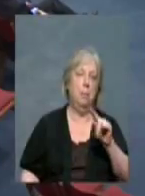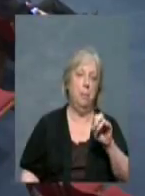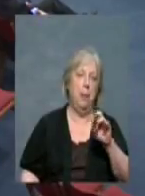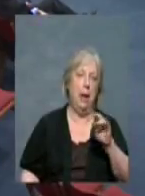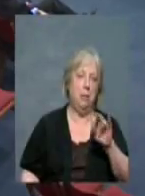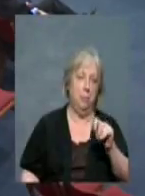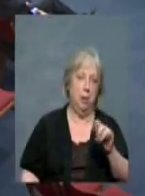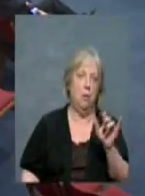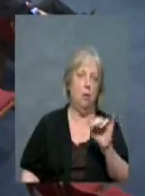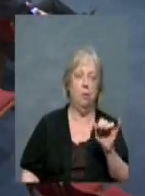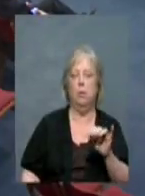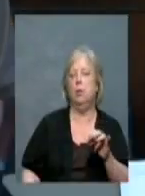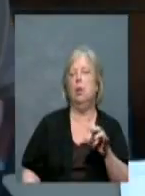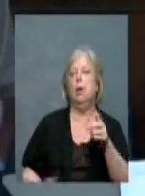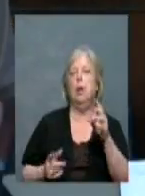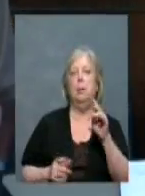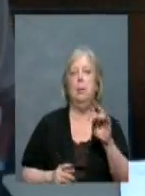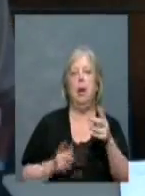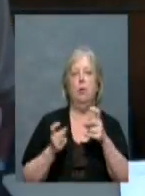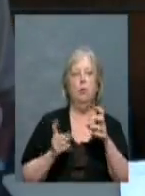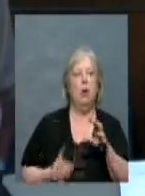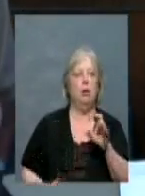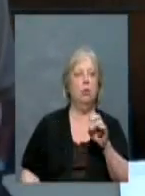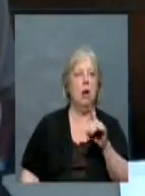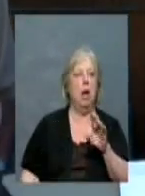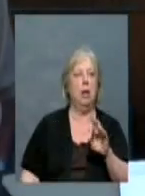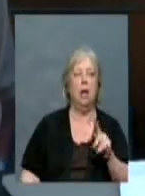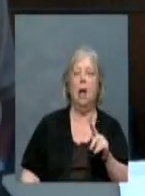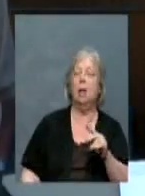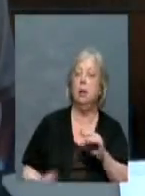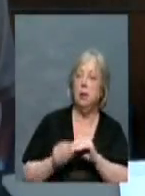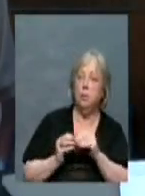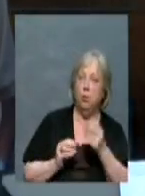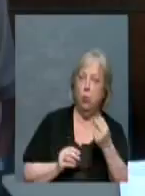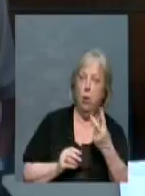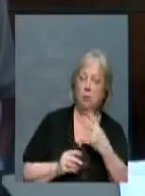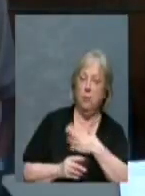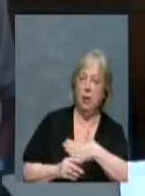Director Hancock, you're recognized, please. Mine was on item 12, please.